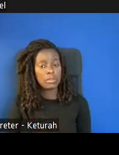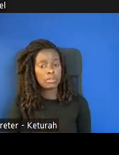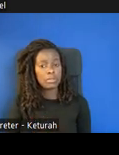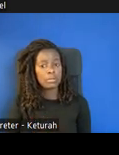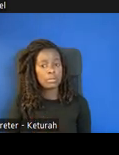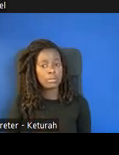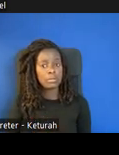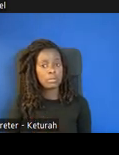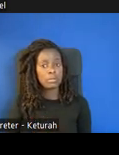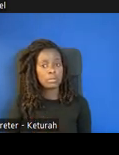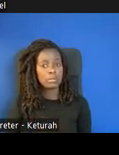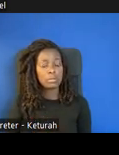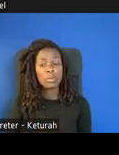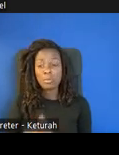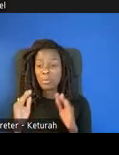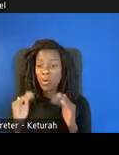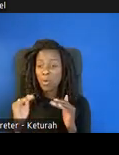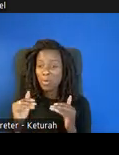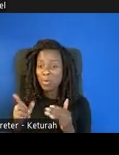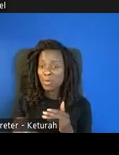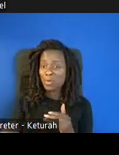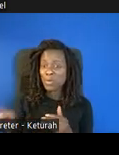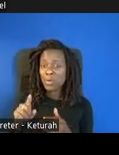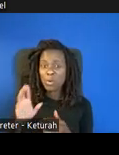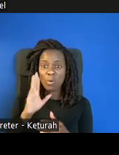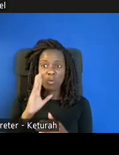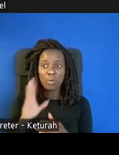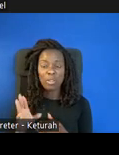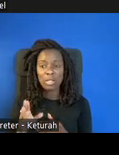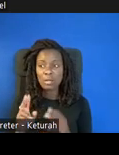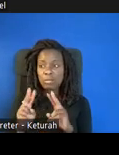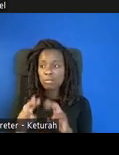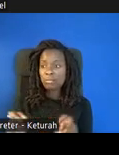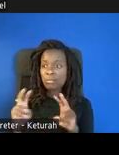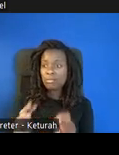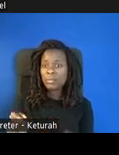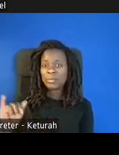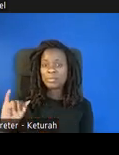this as we went through. So I'm hoping that you'll take the opportunity to explore it.